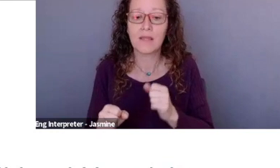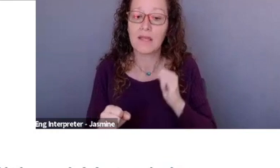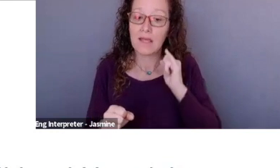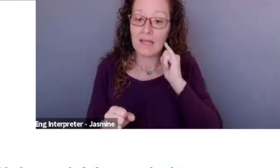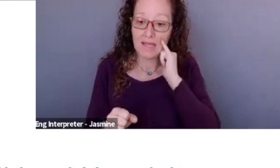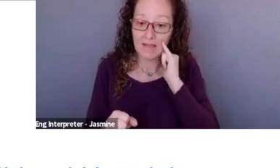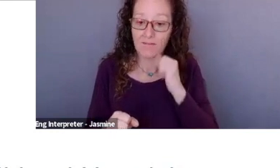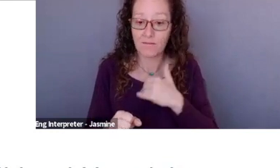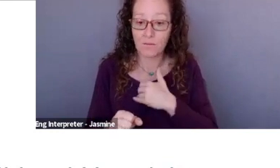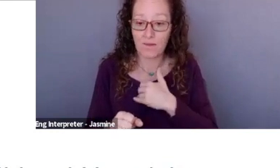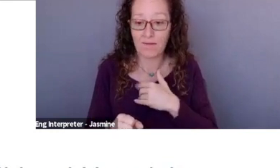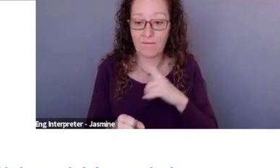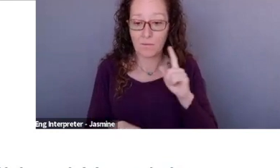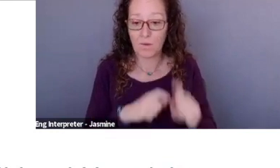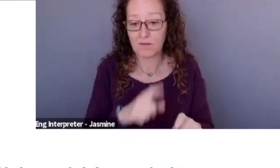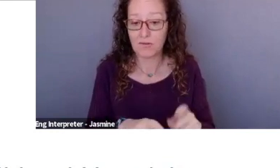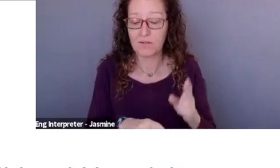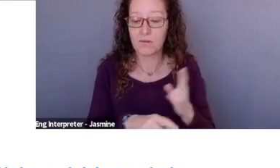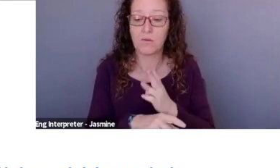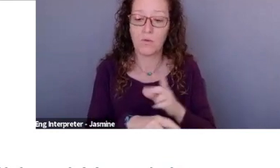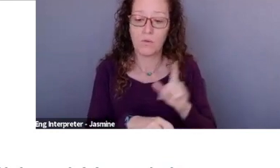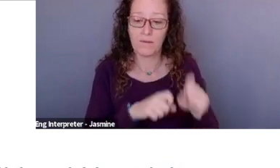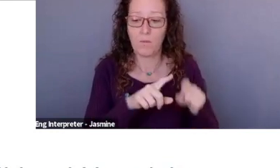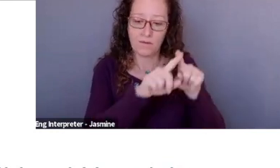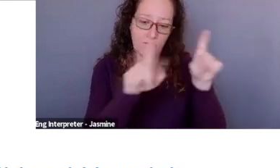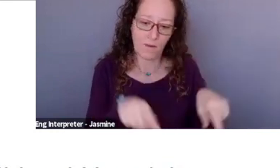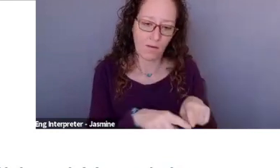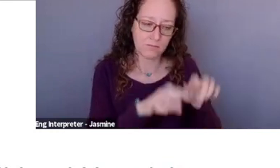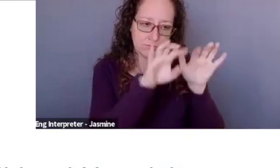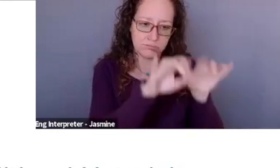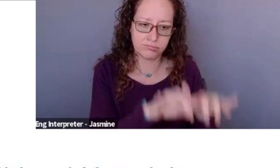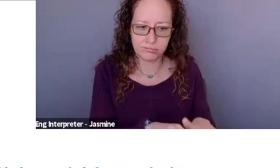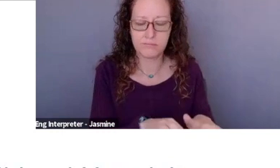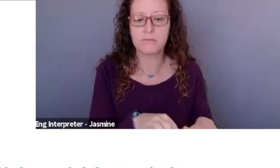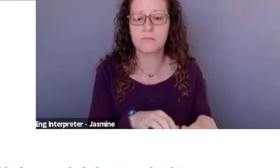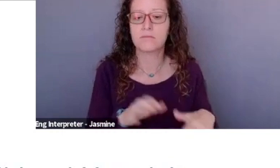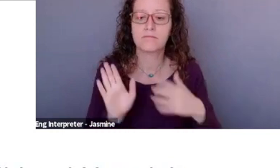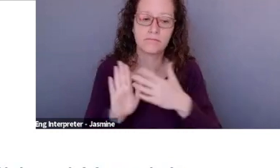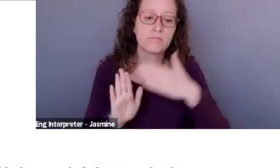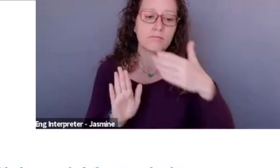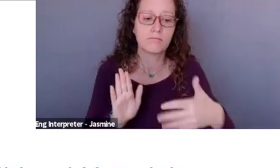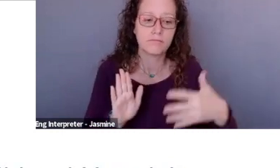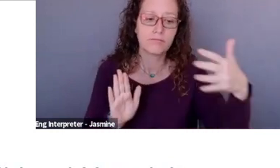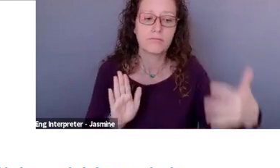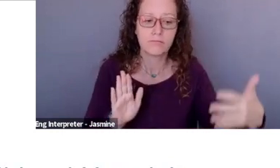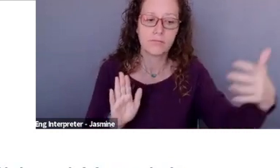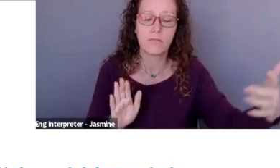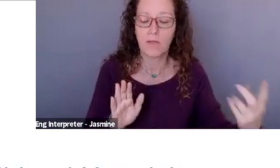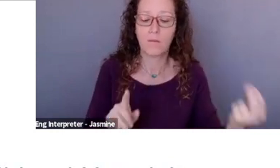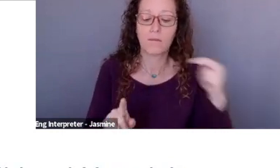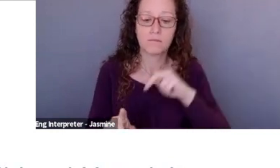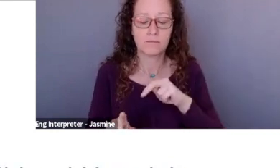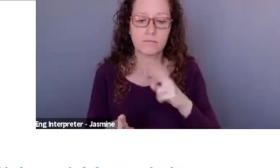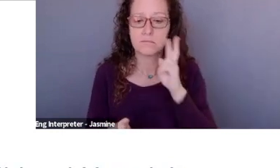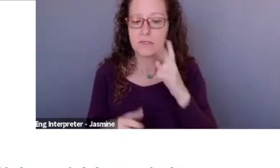question box. And at some points, I'll stop and see where we are and catch up. All right? But feel